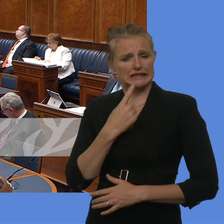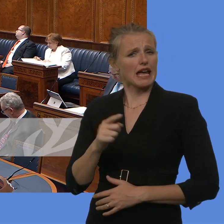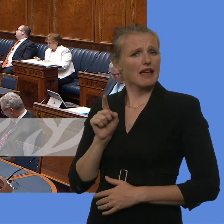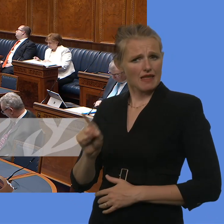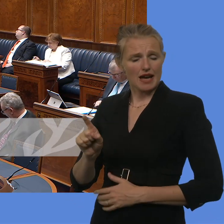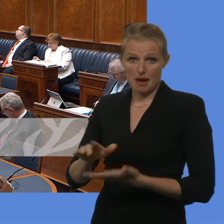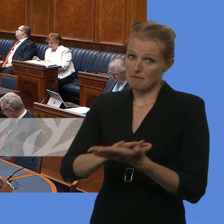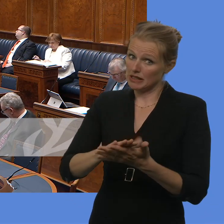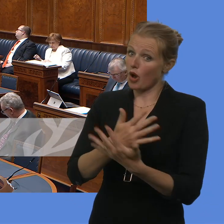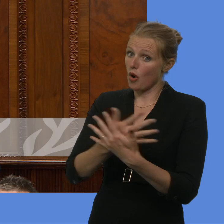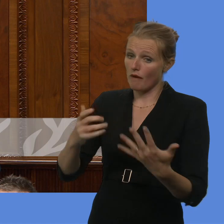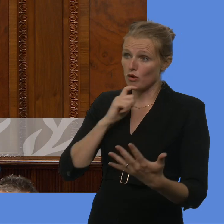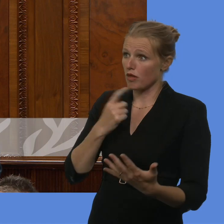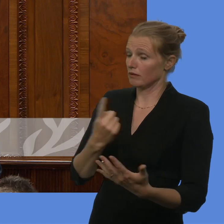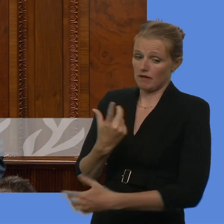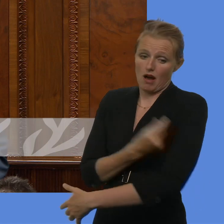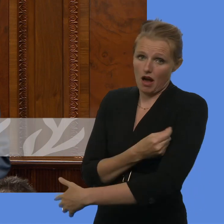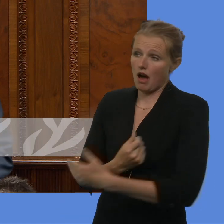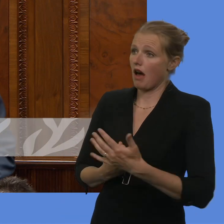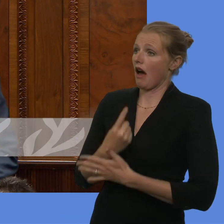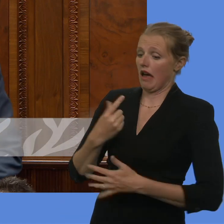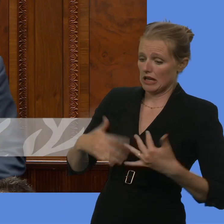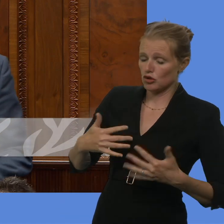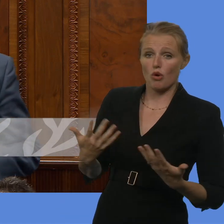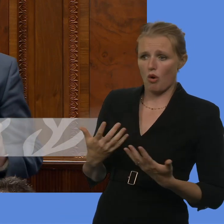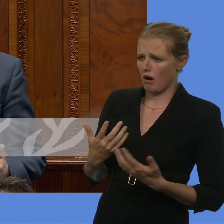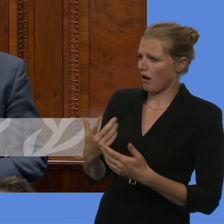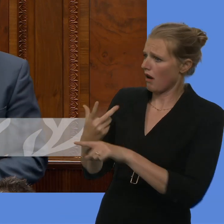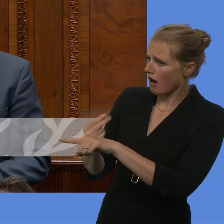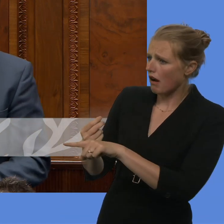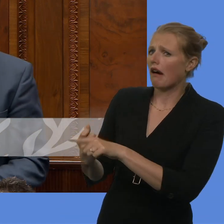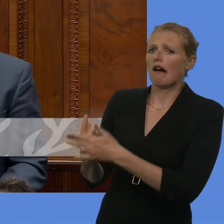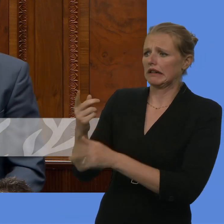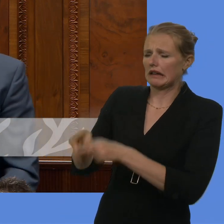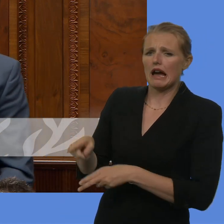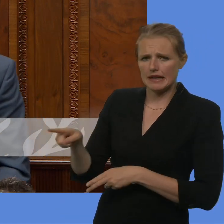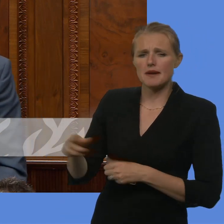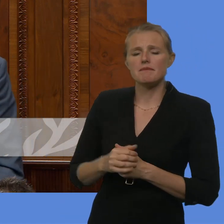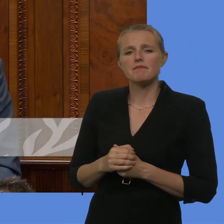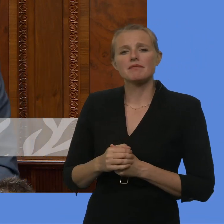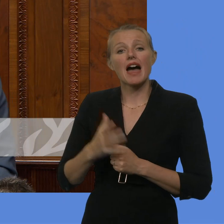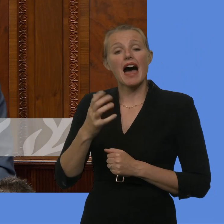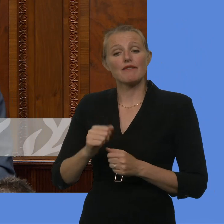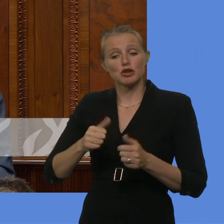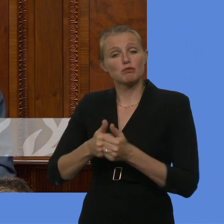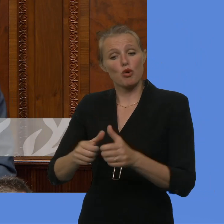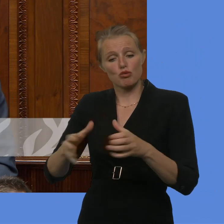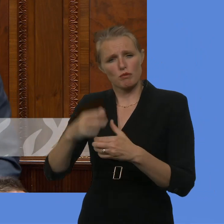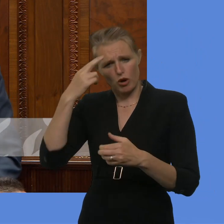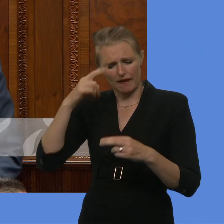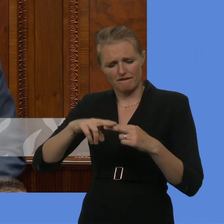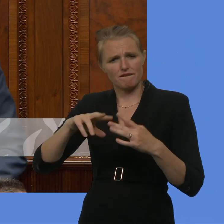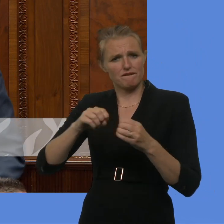mean a lot to people who have been injured and bereaved. FIBS NI, the support group who supports and helps people who have been vaccine-injured,